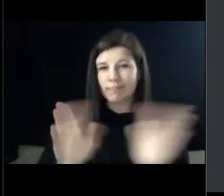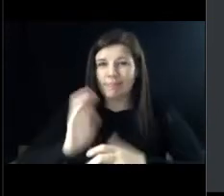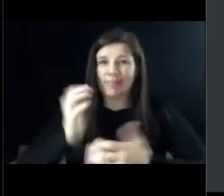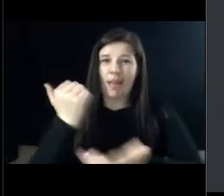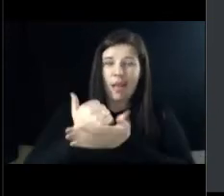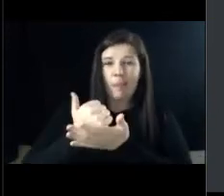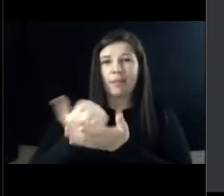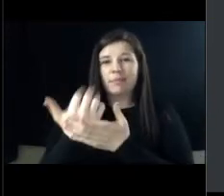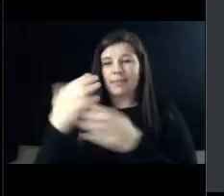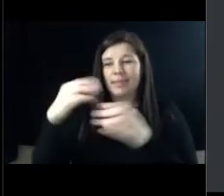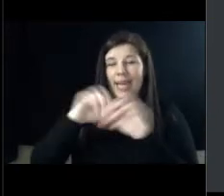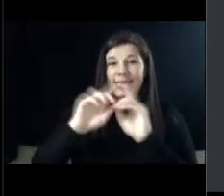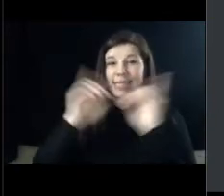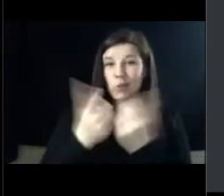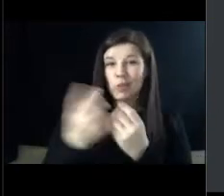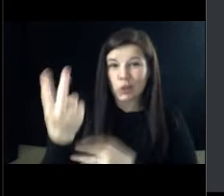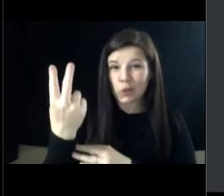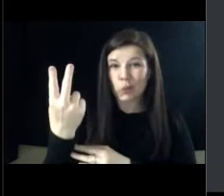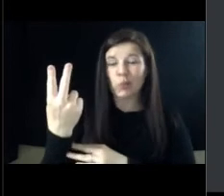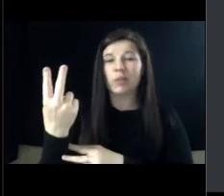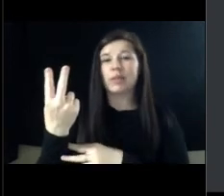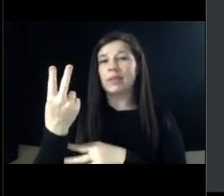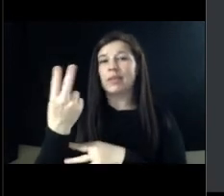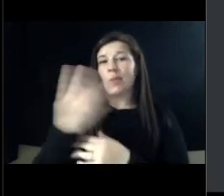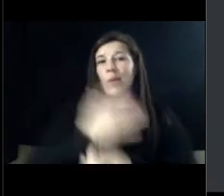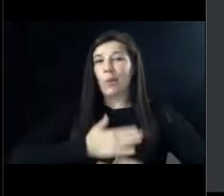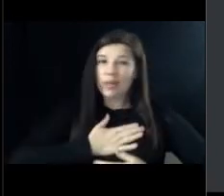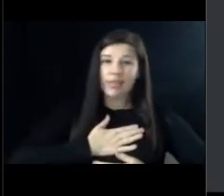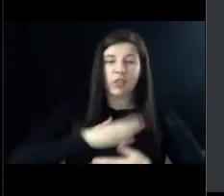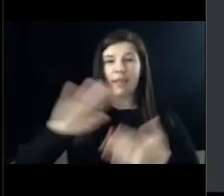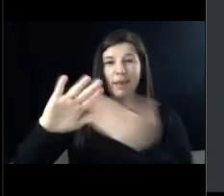them. Everything we do is because of the community. So we appreciate the community at large.